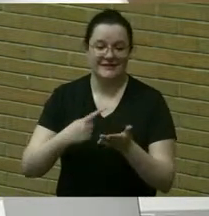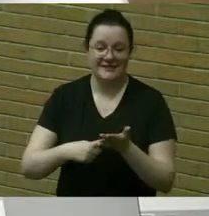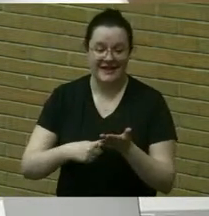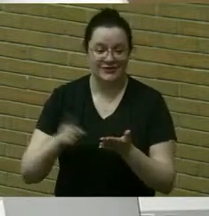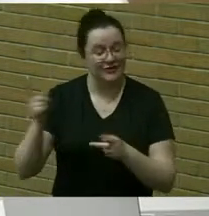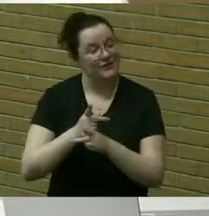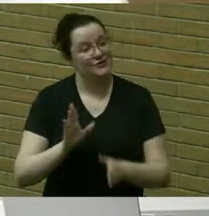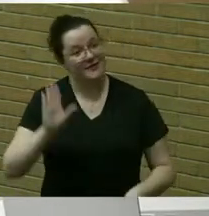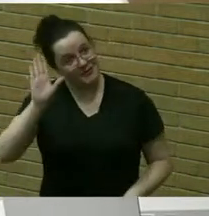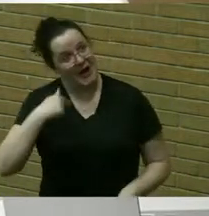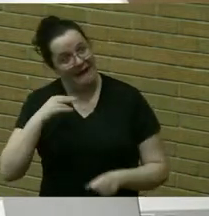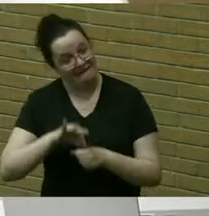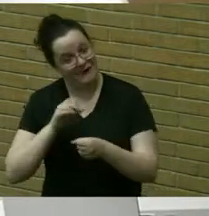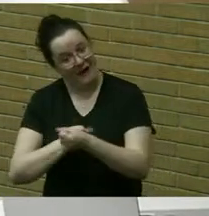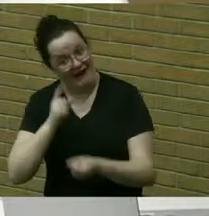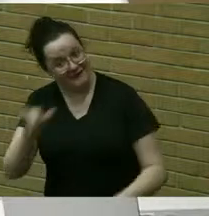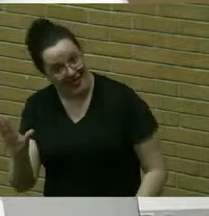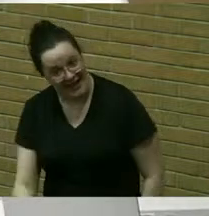i am